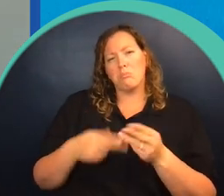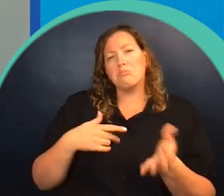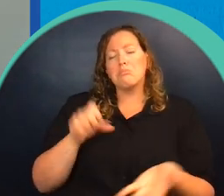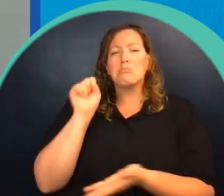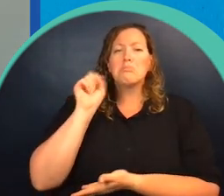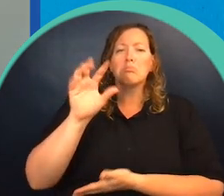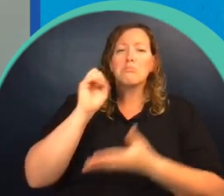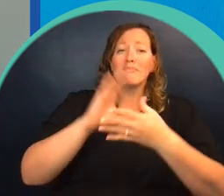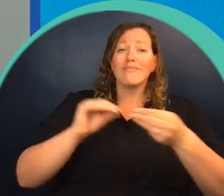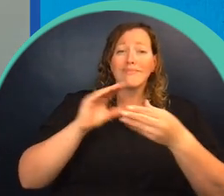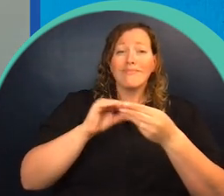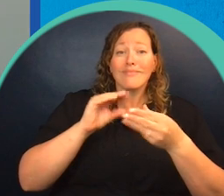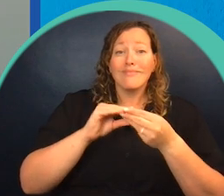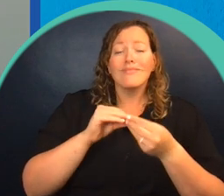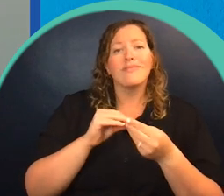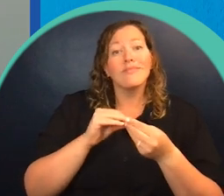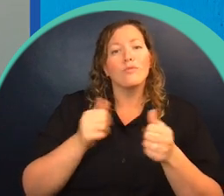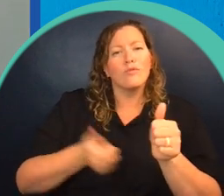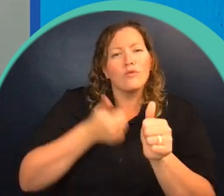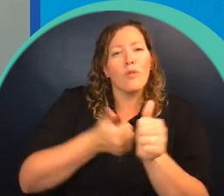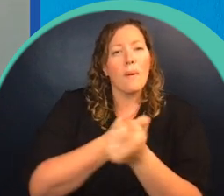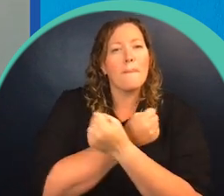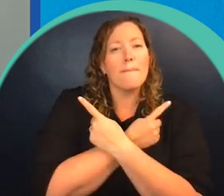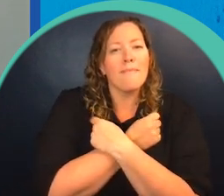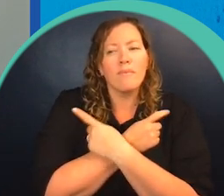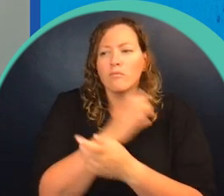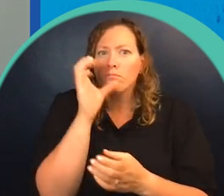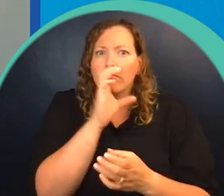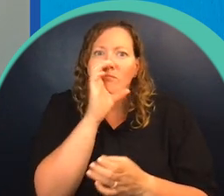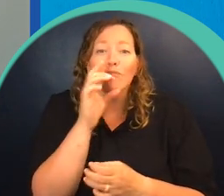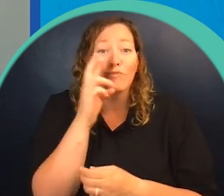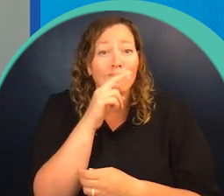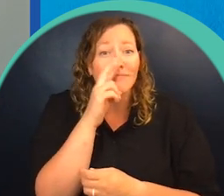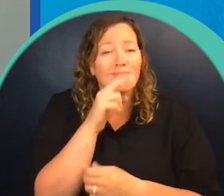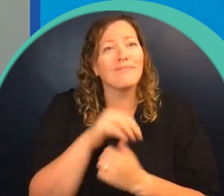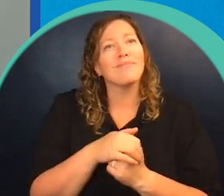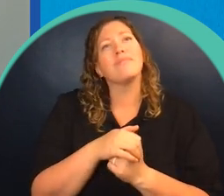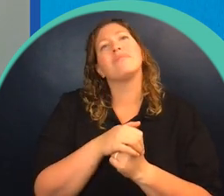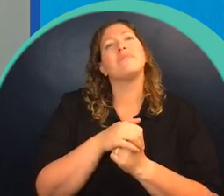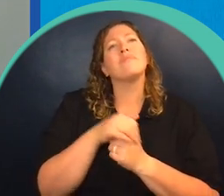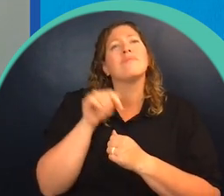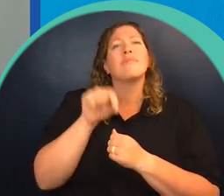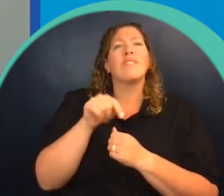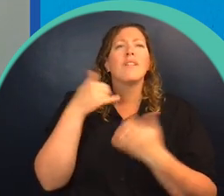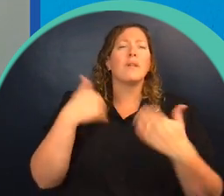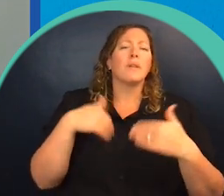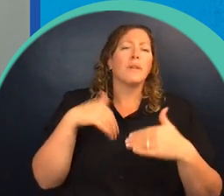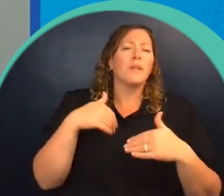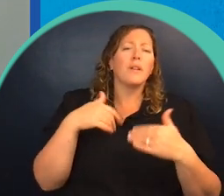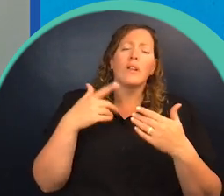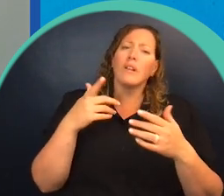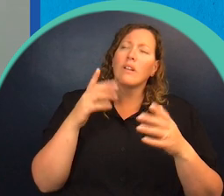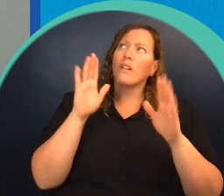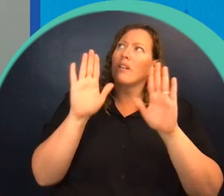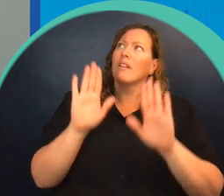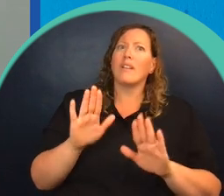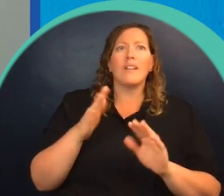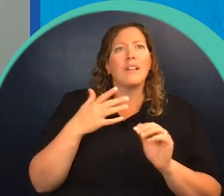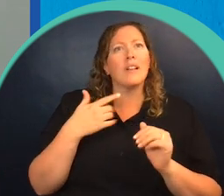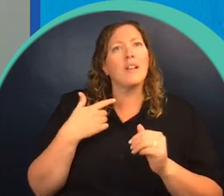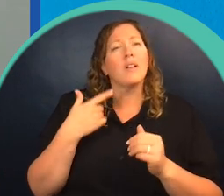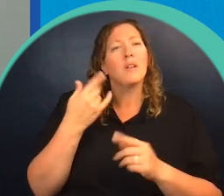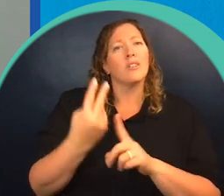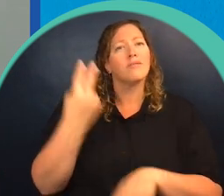Chasing Bats and Tracking Rats, that highlights one of my crazier nights in the field. This is a night that I had while